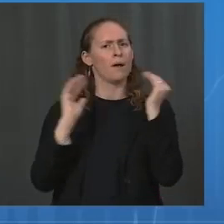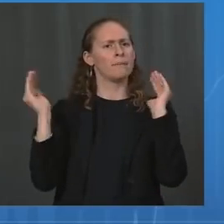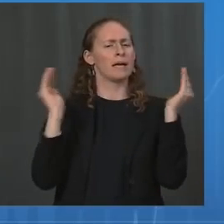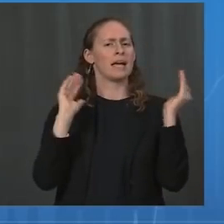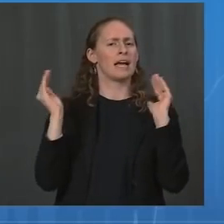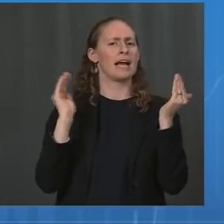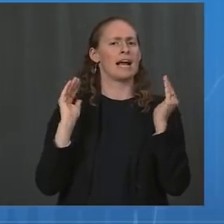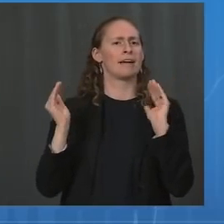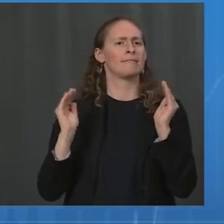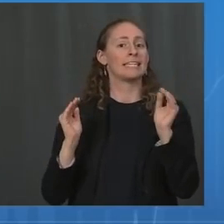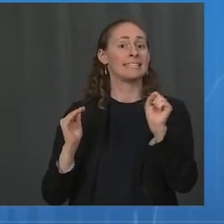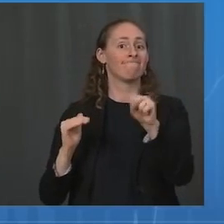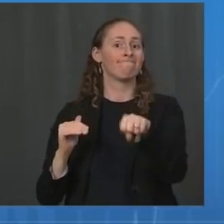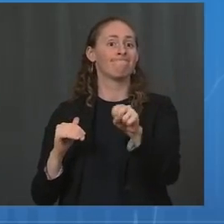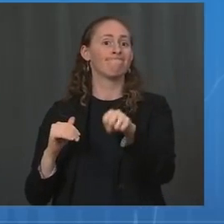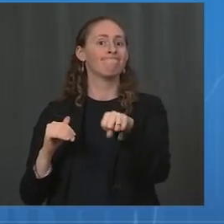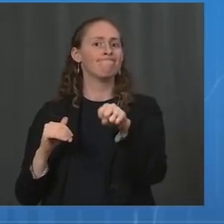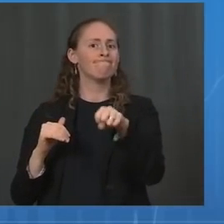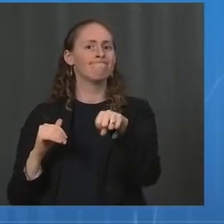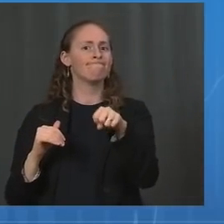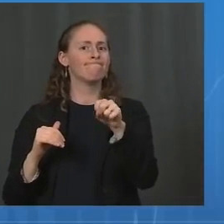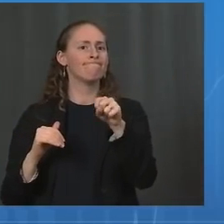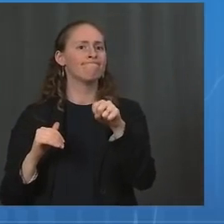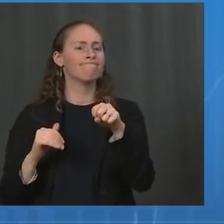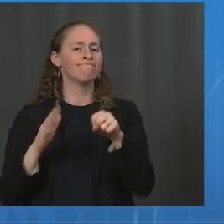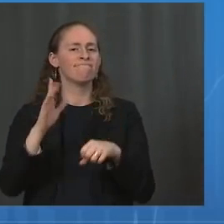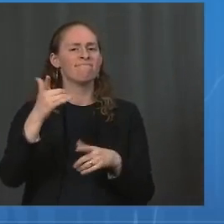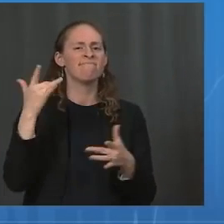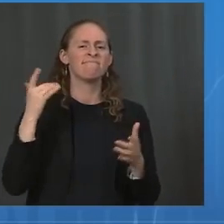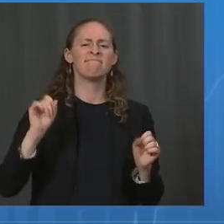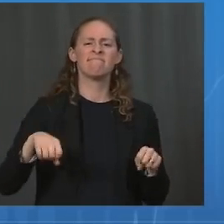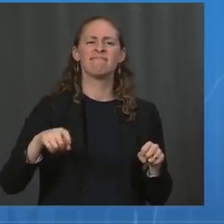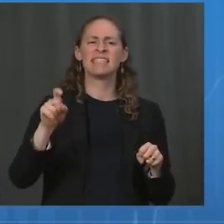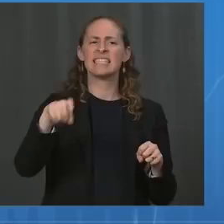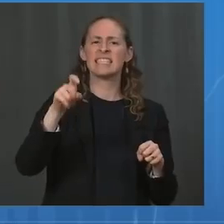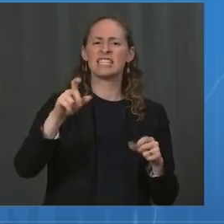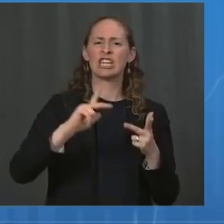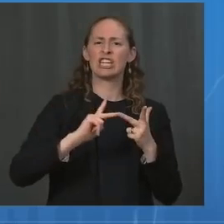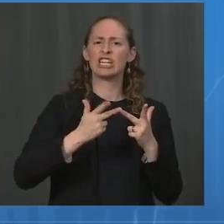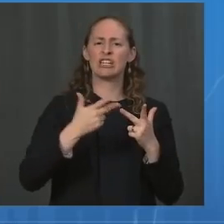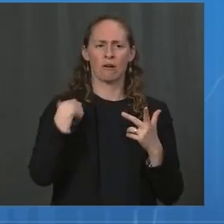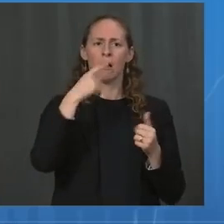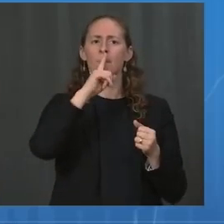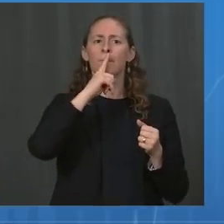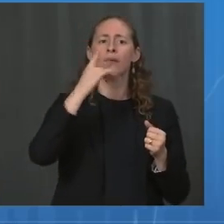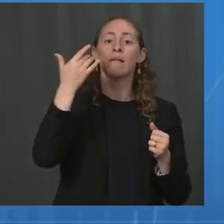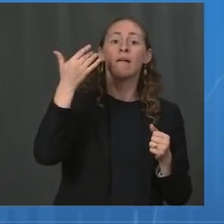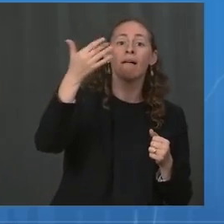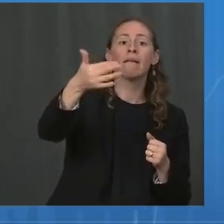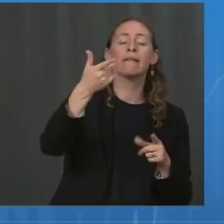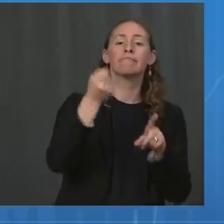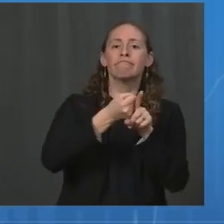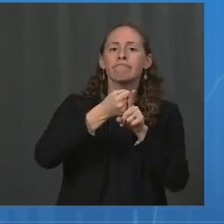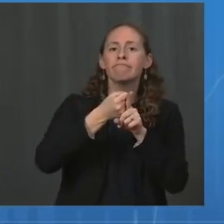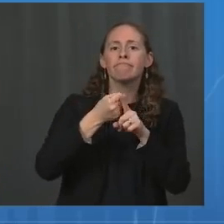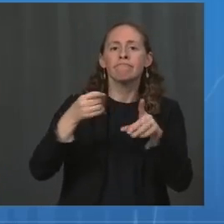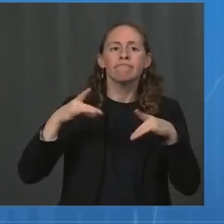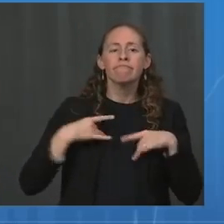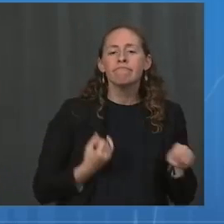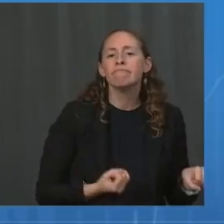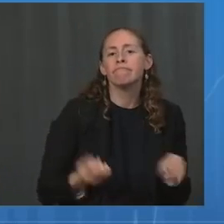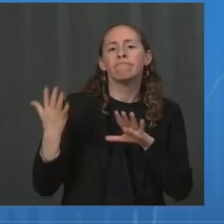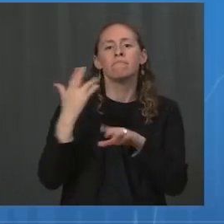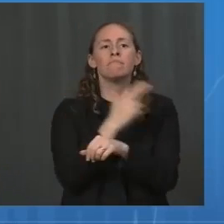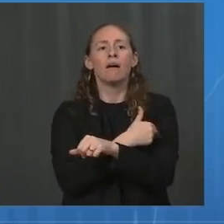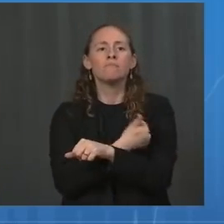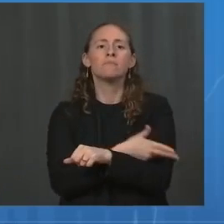lead to waning that we would see for hospitalization, severe disease, and death, which is why it's so critical now to plan ahead to remain